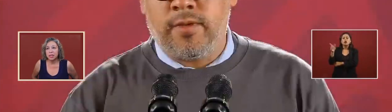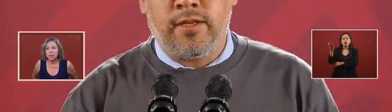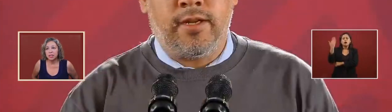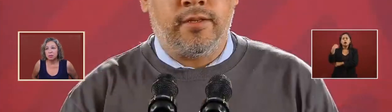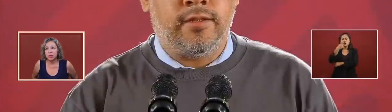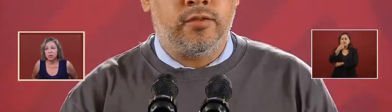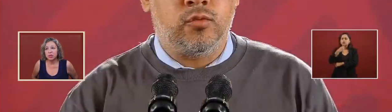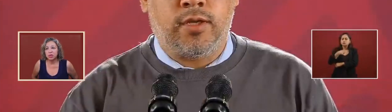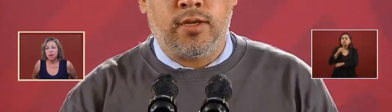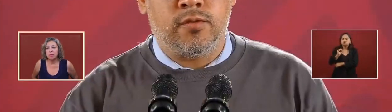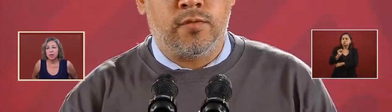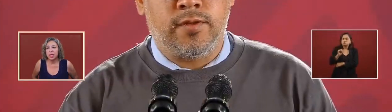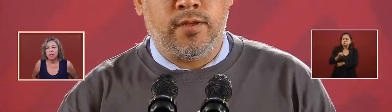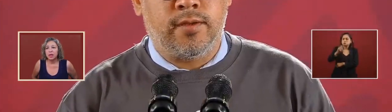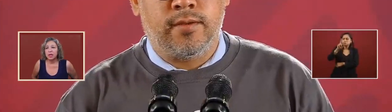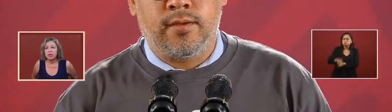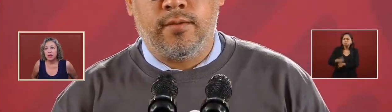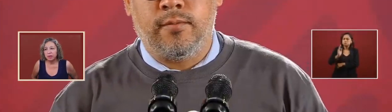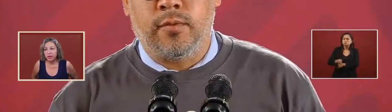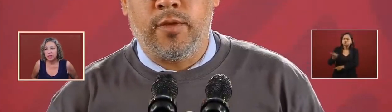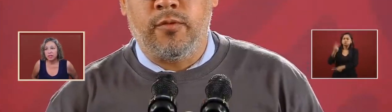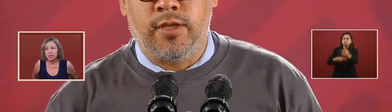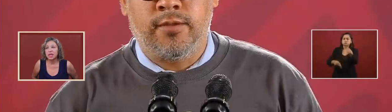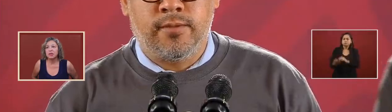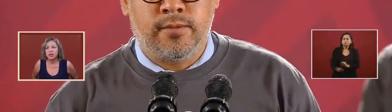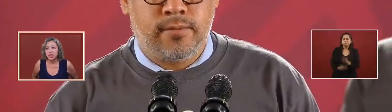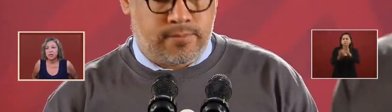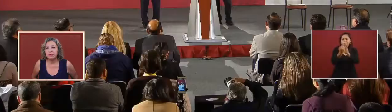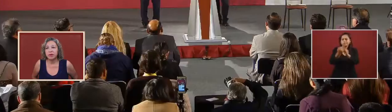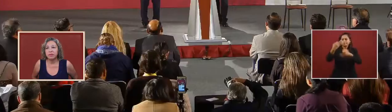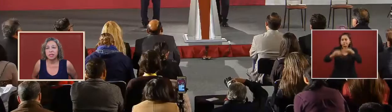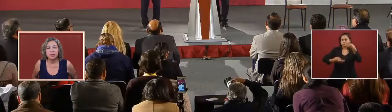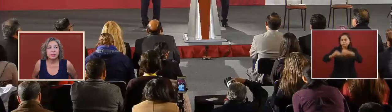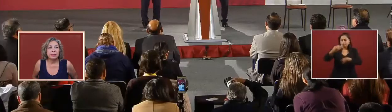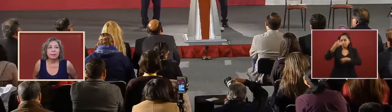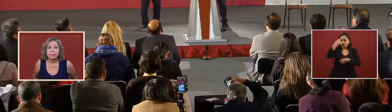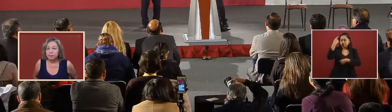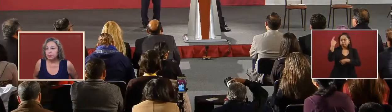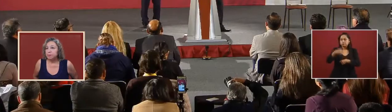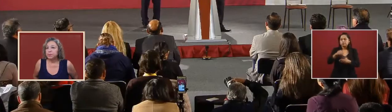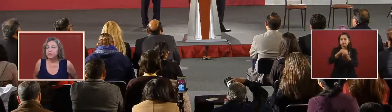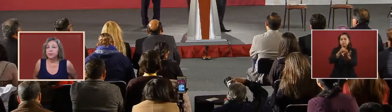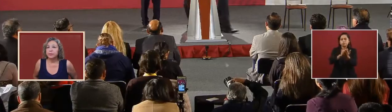his disposal to come and to give his declaration in front of us